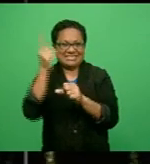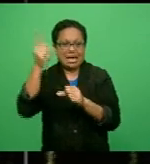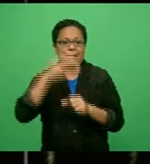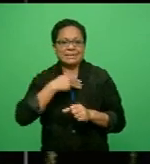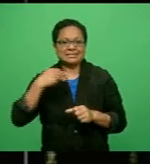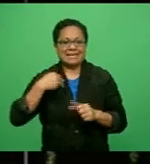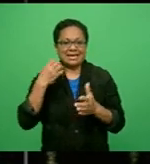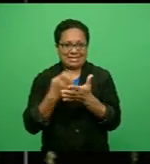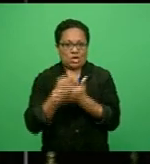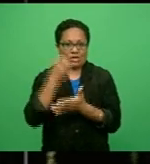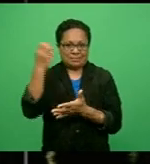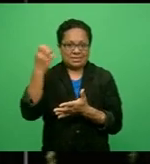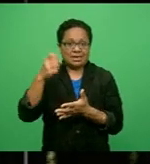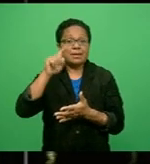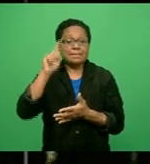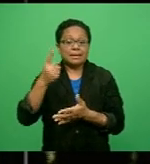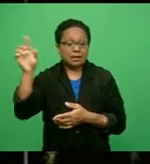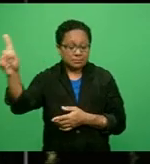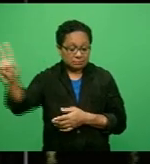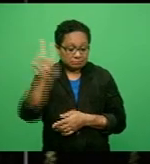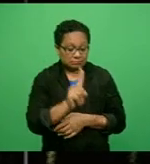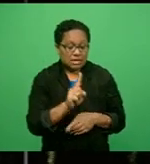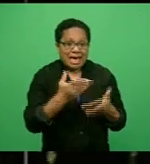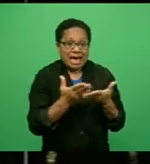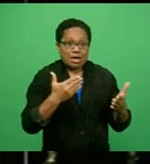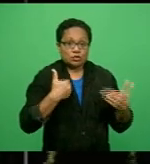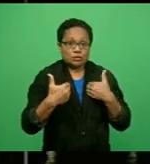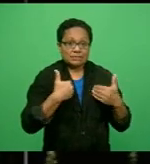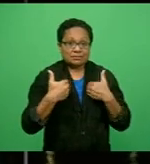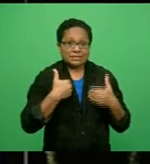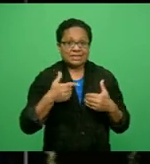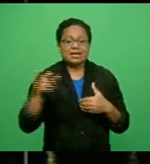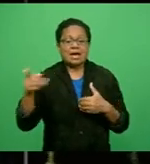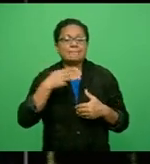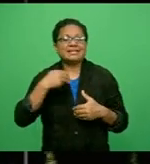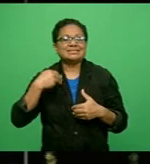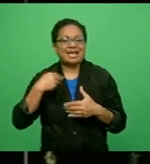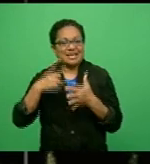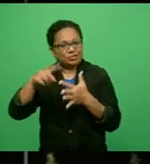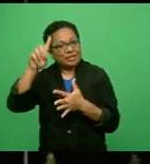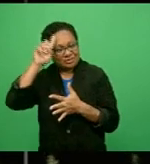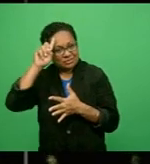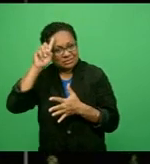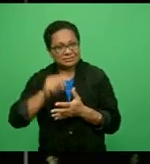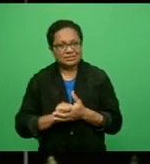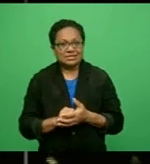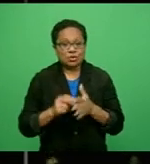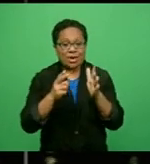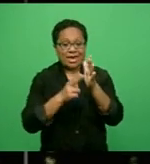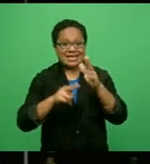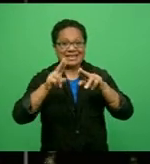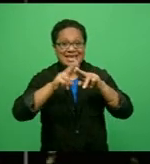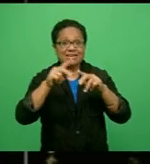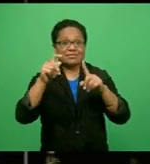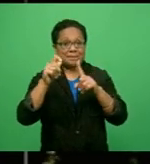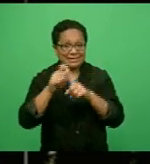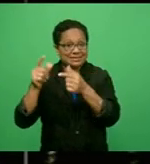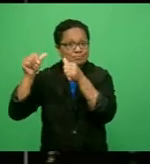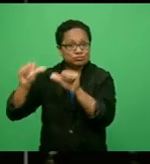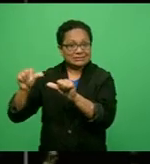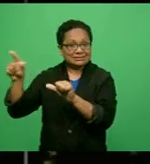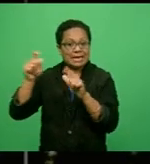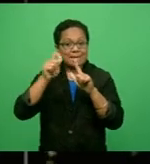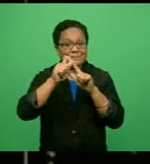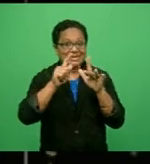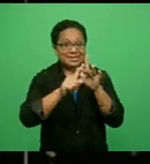but was appointed to the U.S.P. Council by Education Minister Rosie Akbar. National Federation Party President Piyutikunduandua